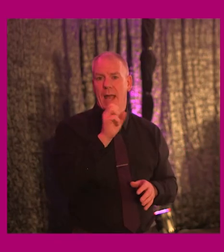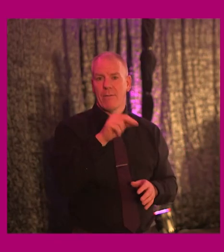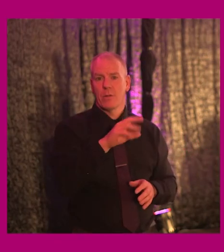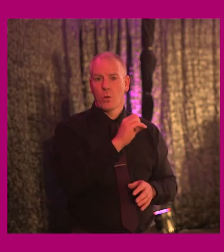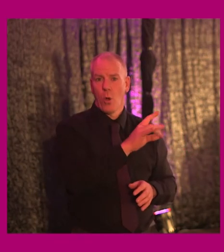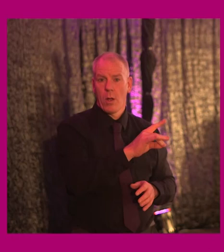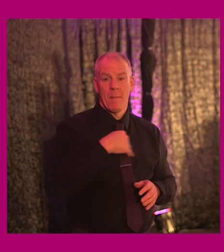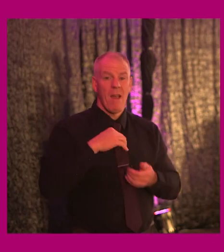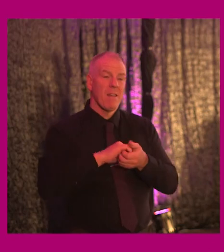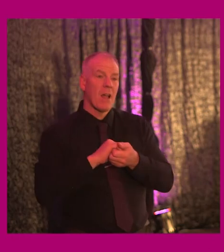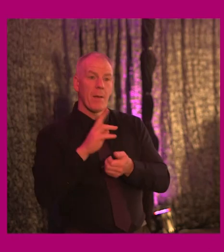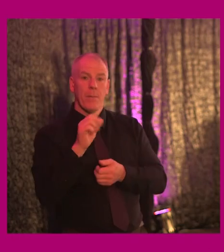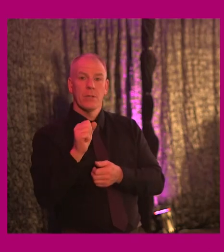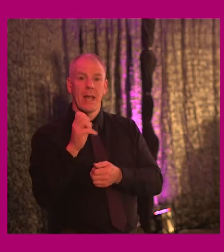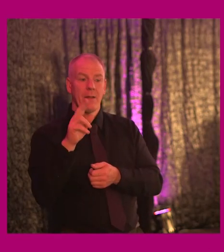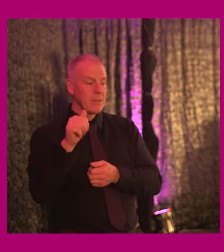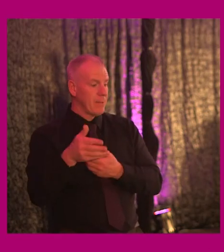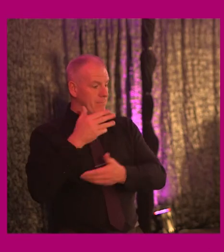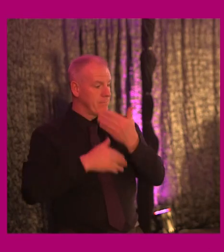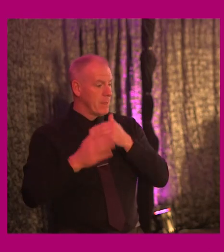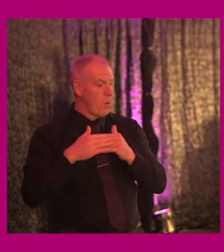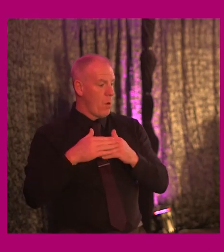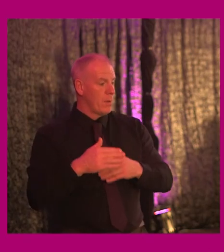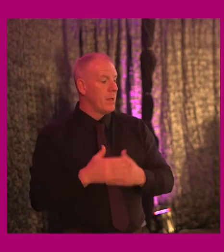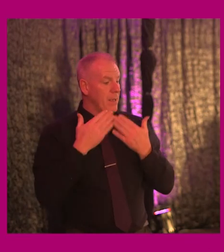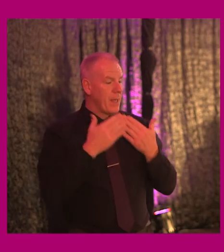colleagues from Bus Aaron will tell us all about it. Thank you.